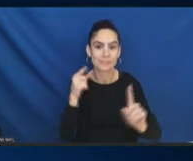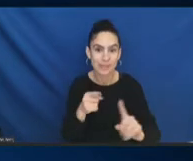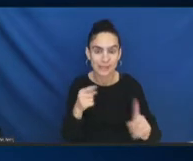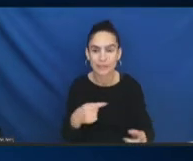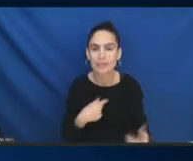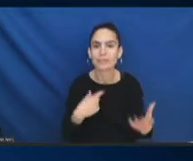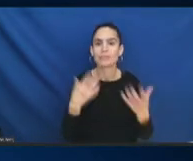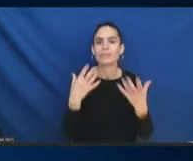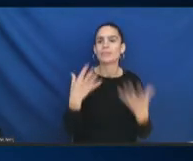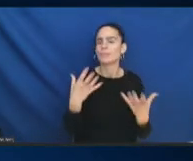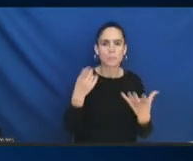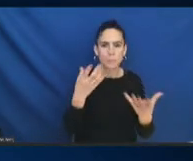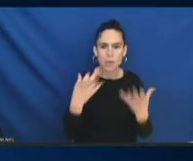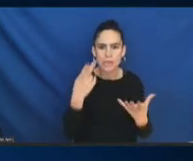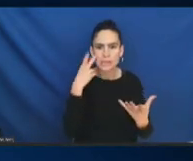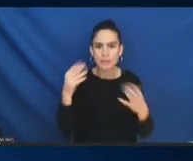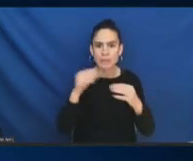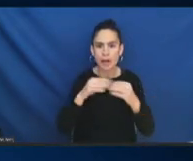presentation?